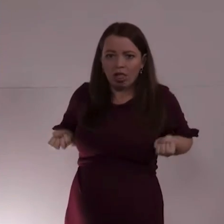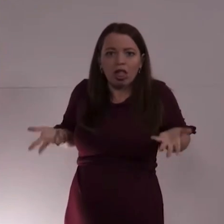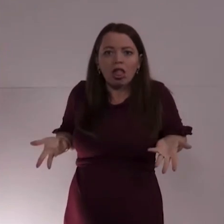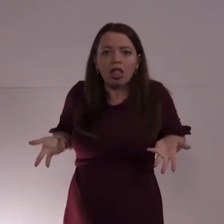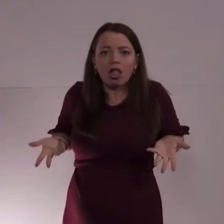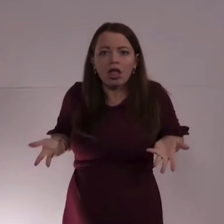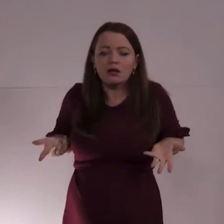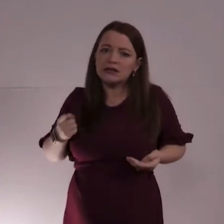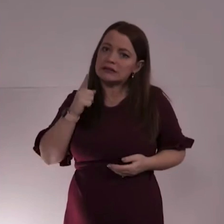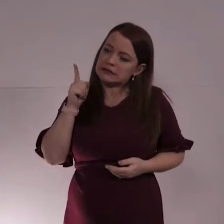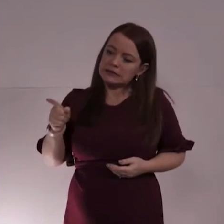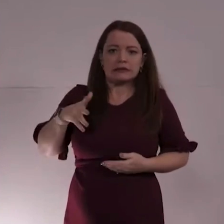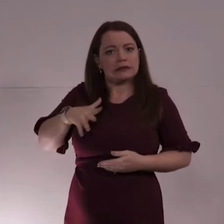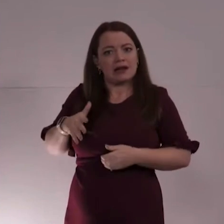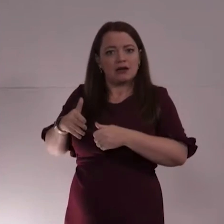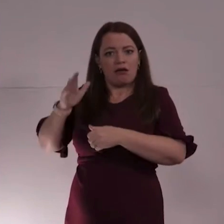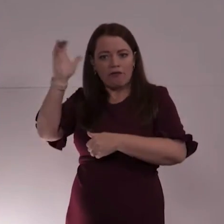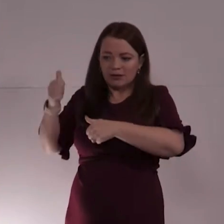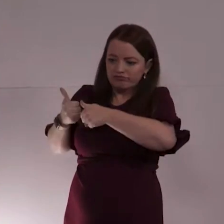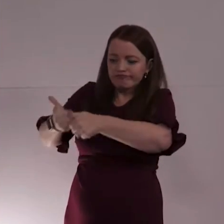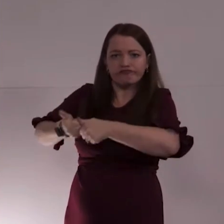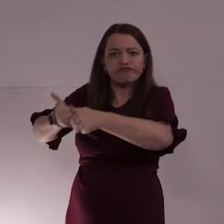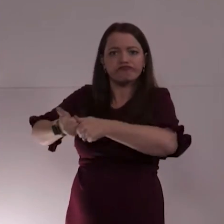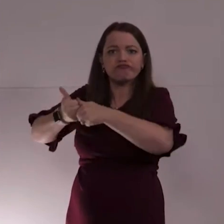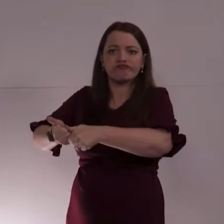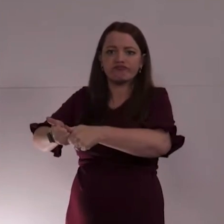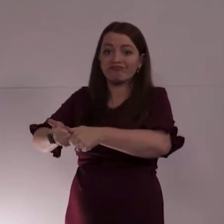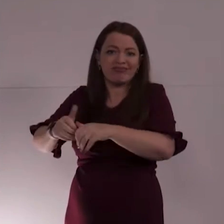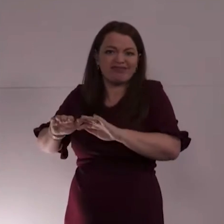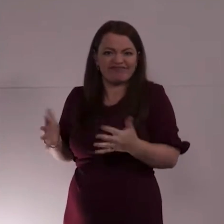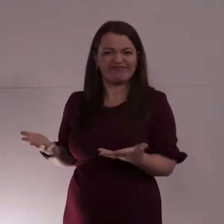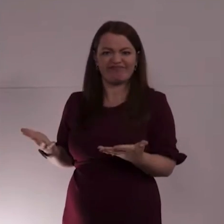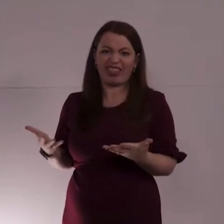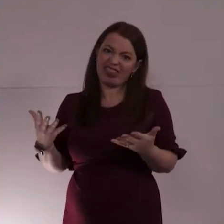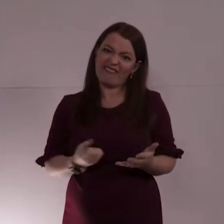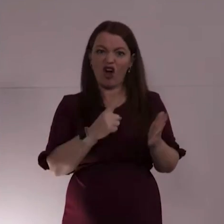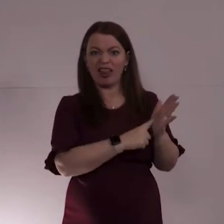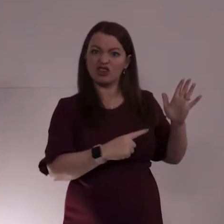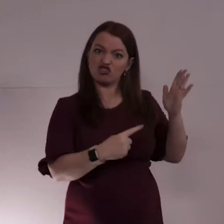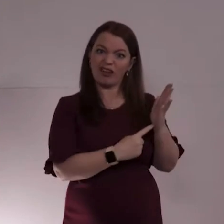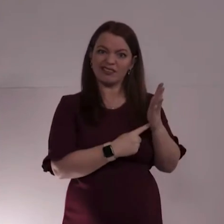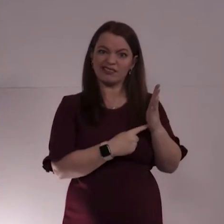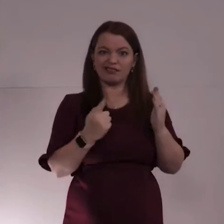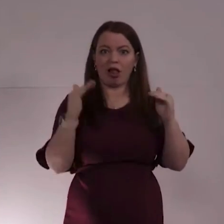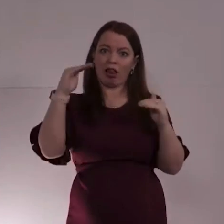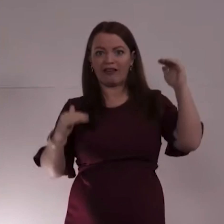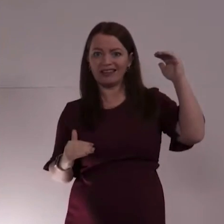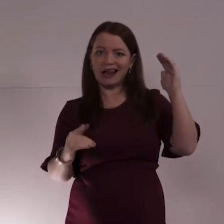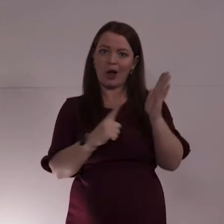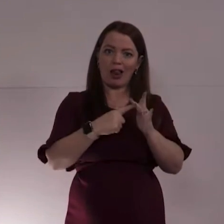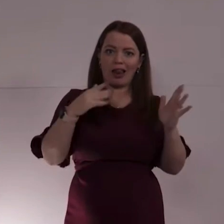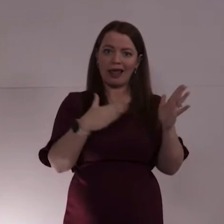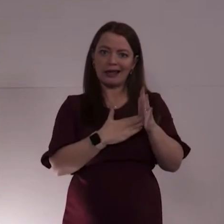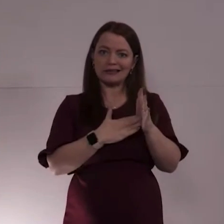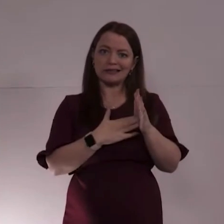They need the government on their side and instead they get Liz Truss. Level down Liz, trickle